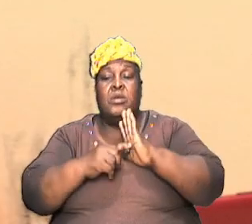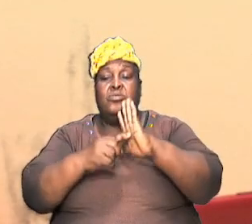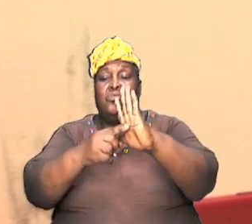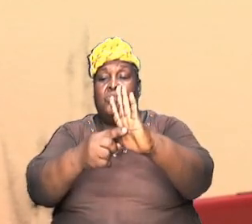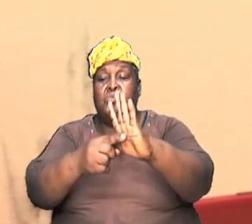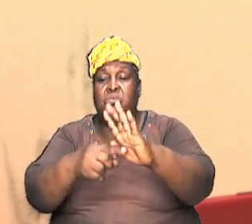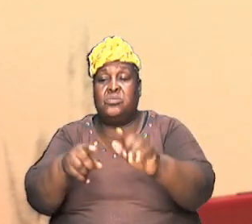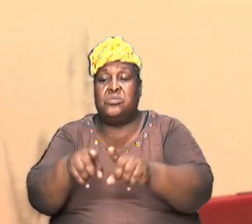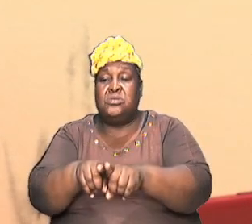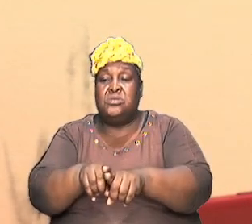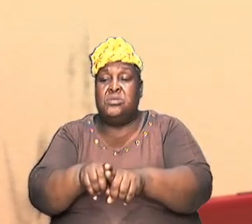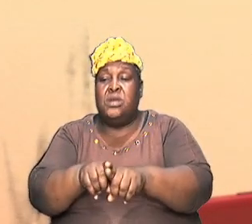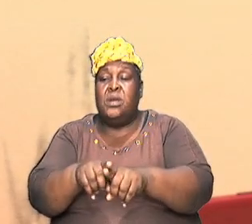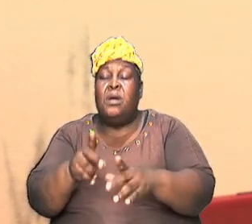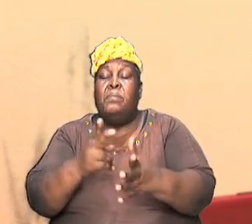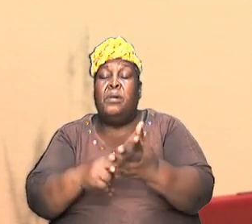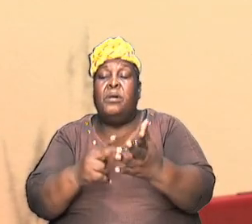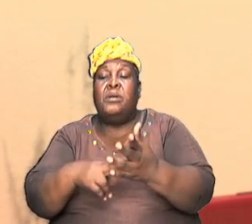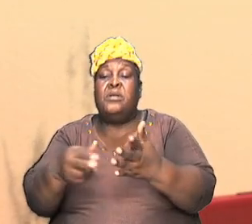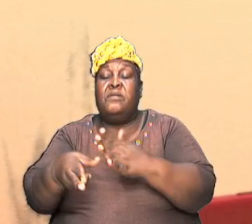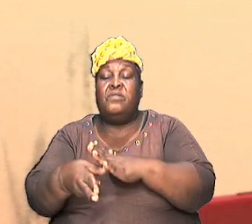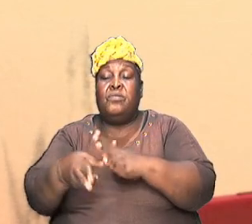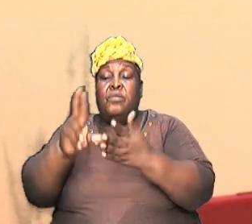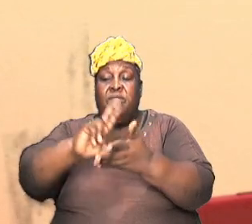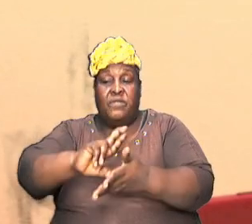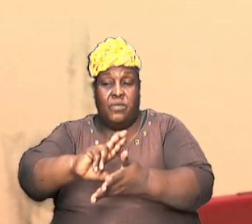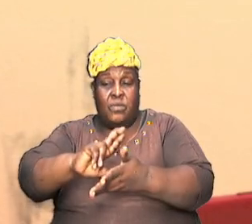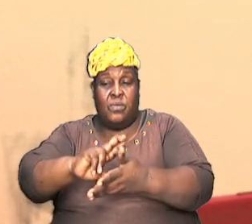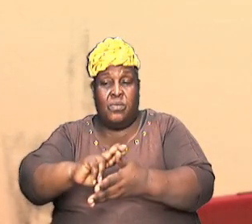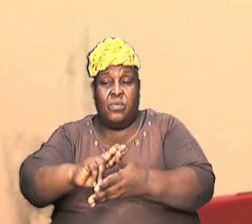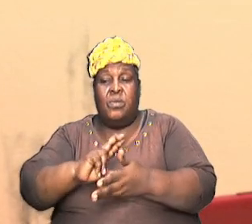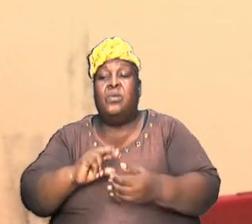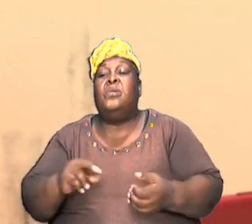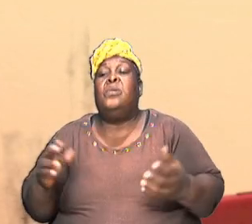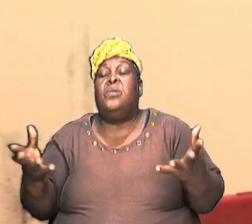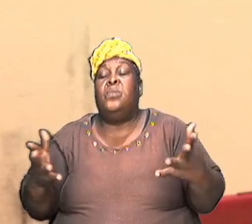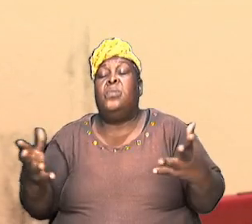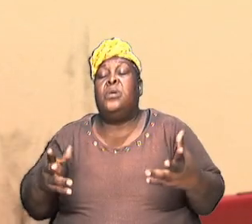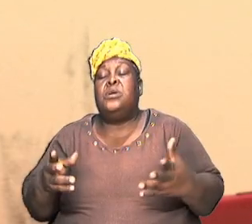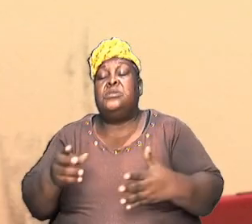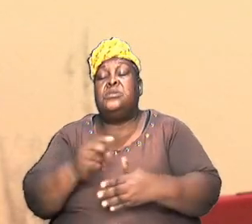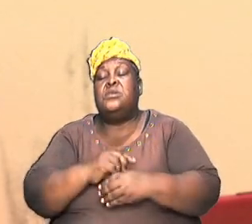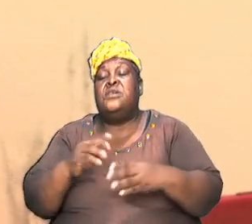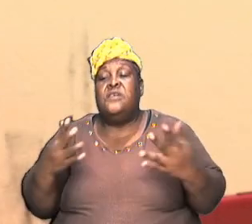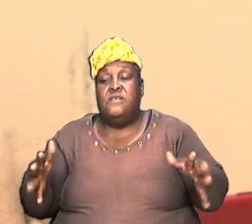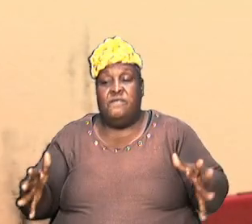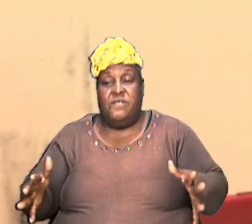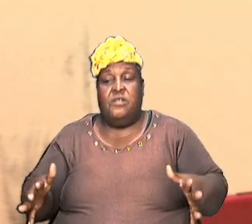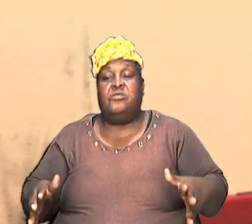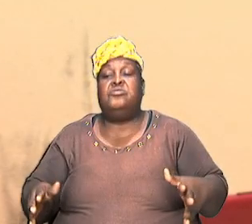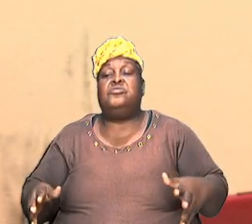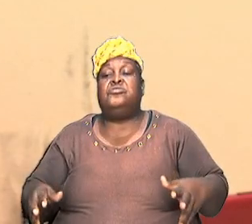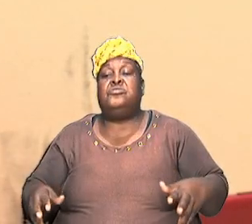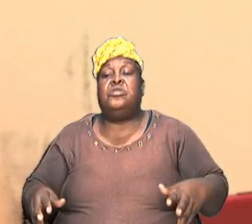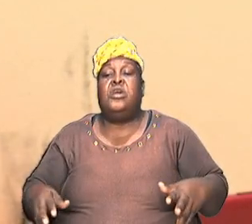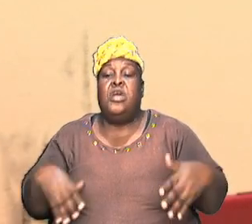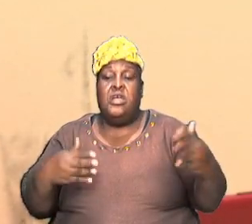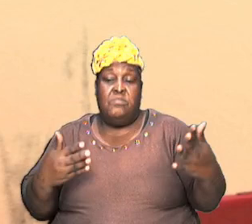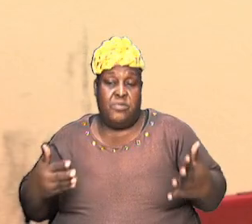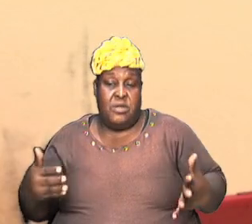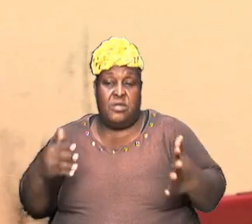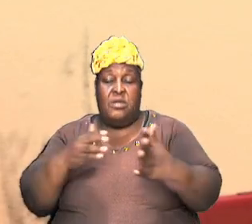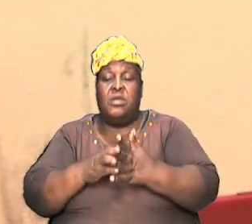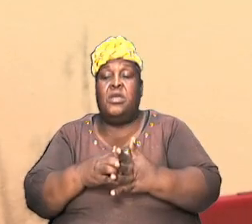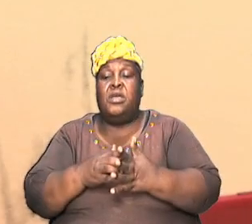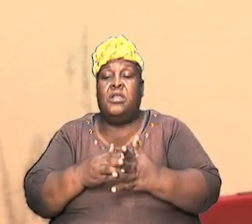as a part of the review in terms of you know what we did already and bringing it alive again as we seek to